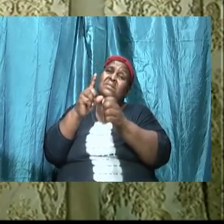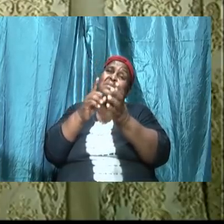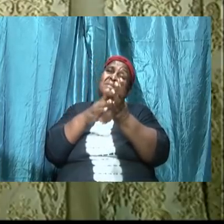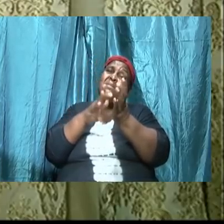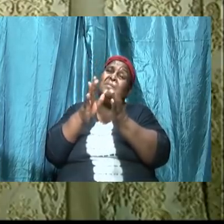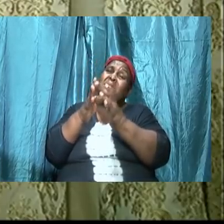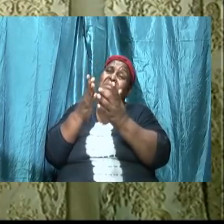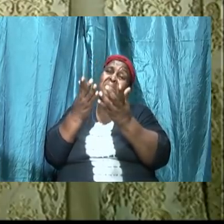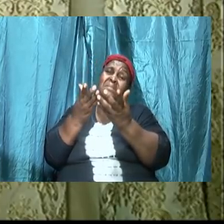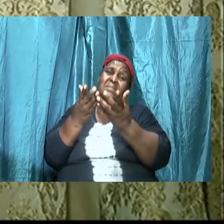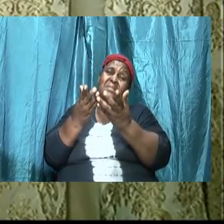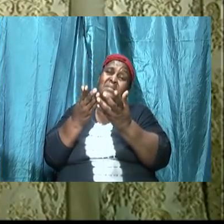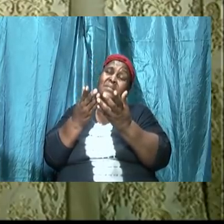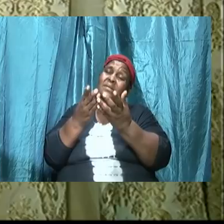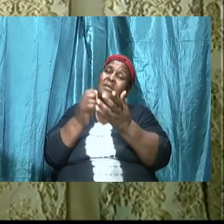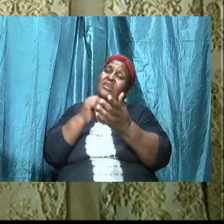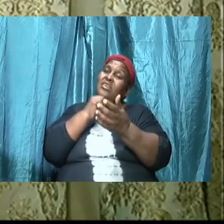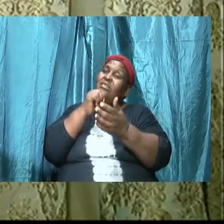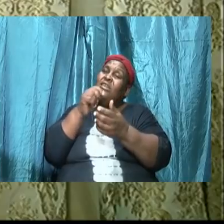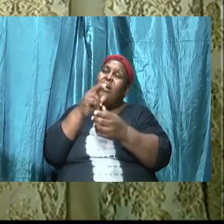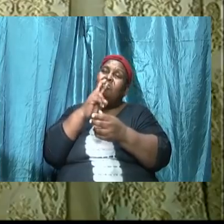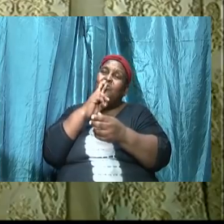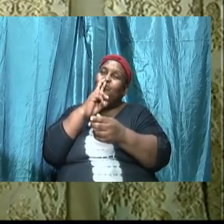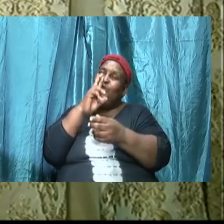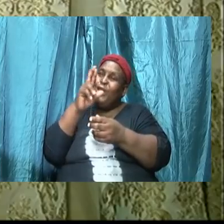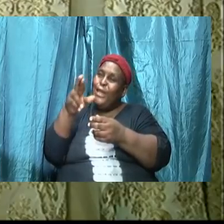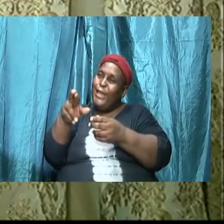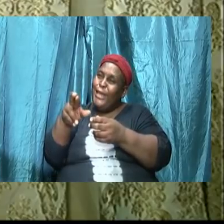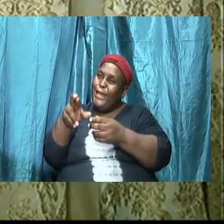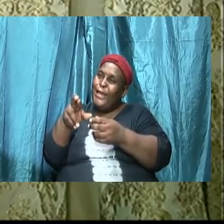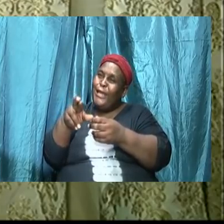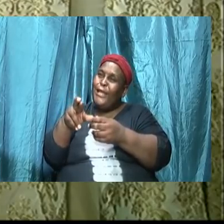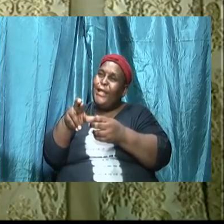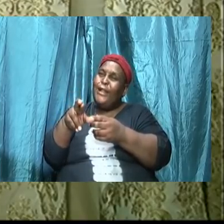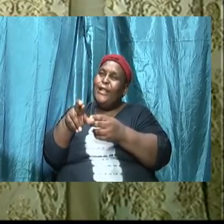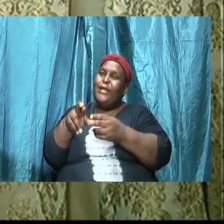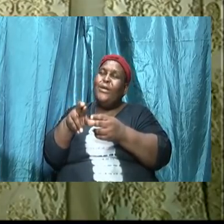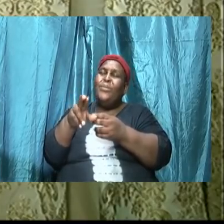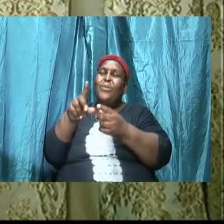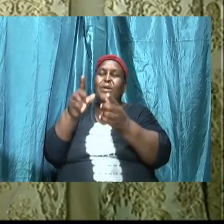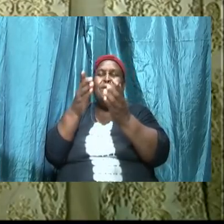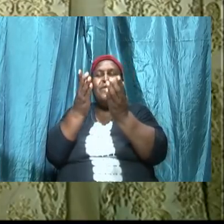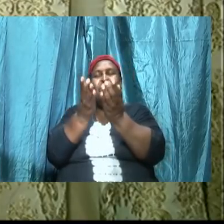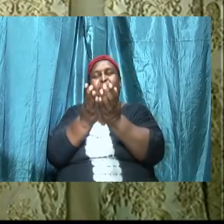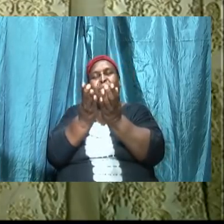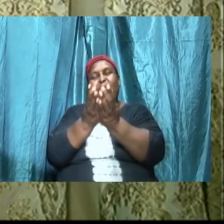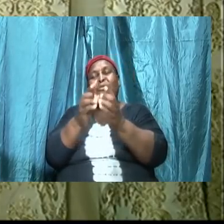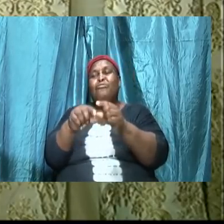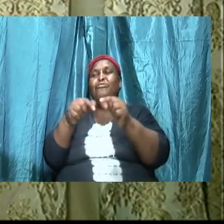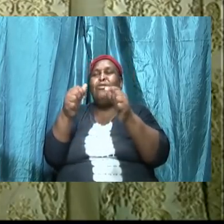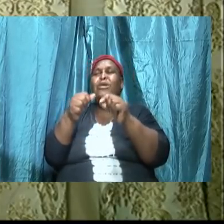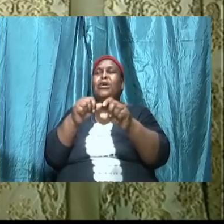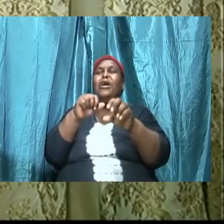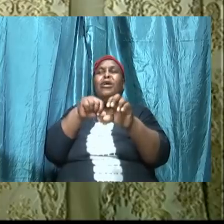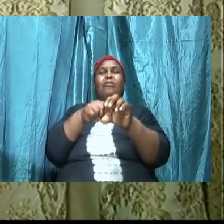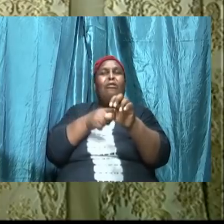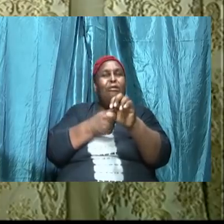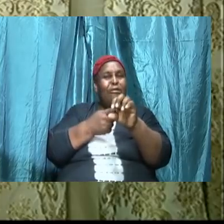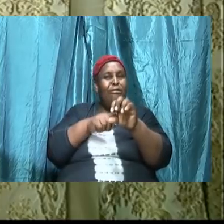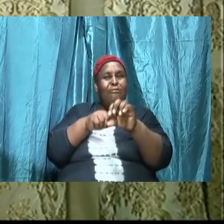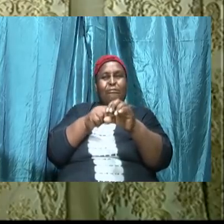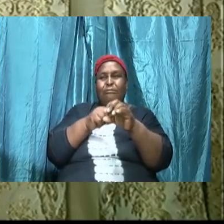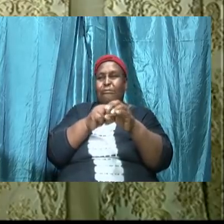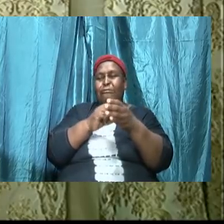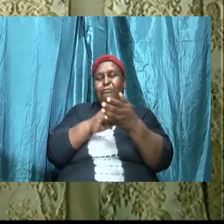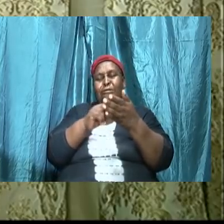fiction book that one of those great art has had with a plot with a scheme and showing you who is